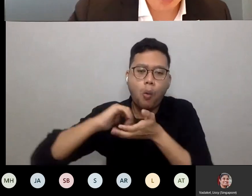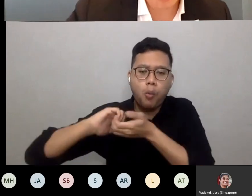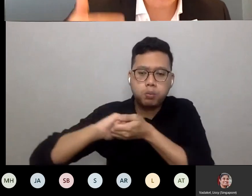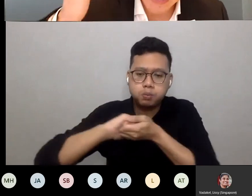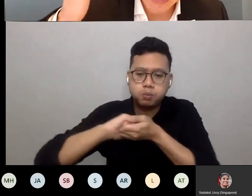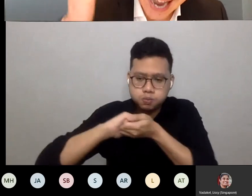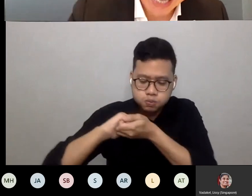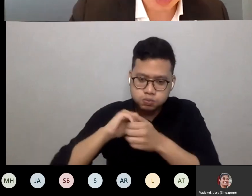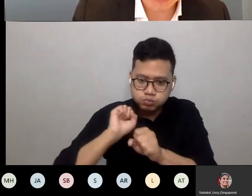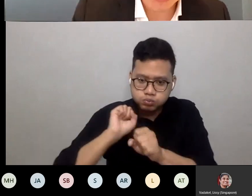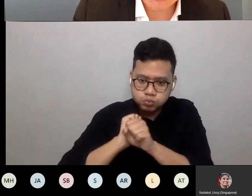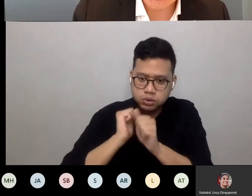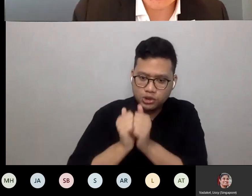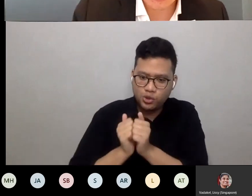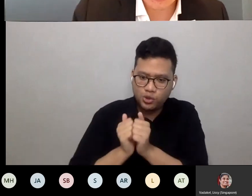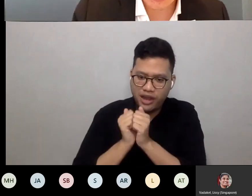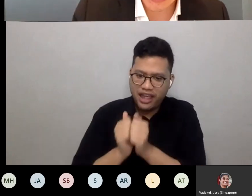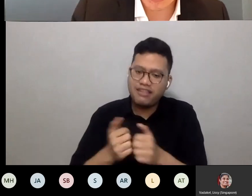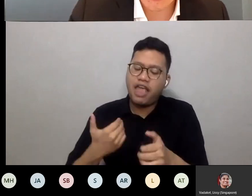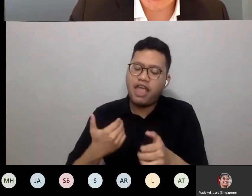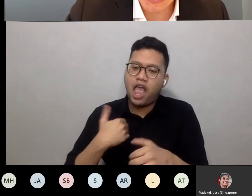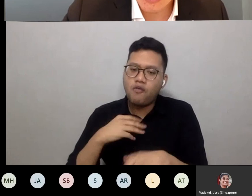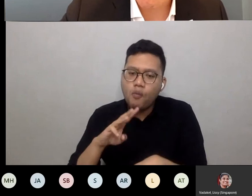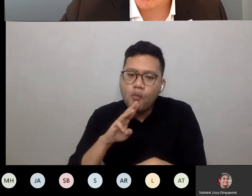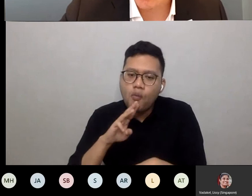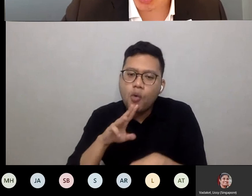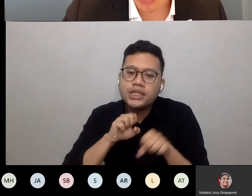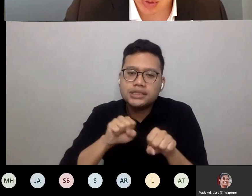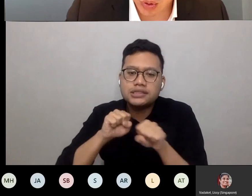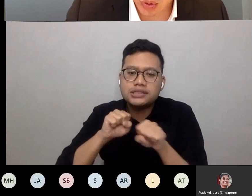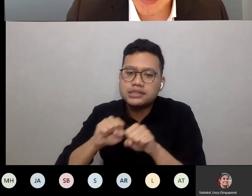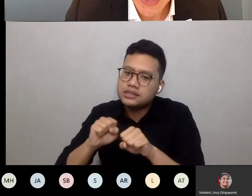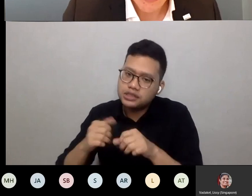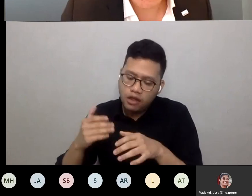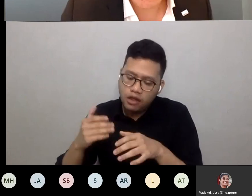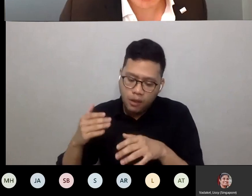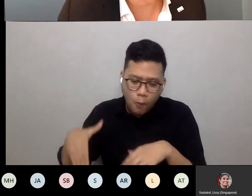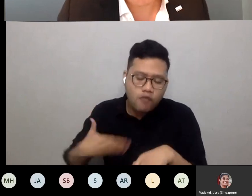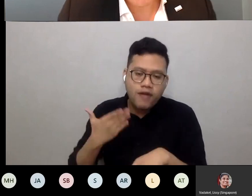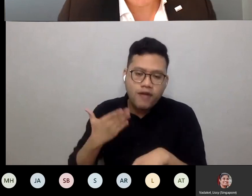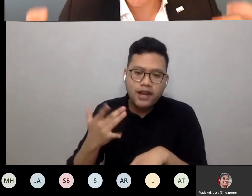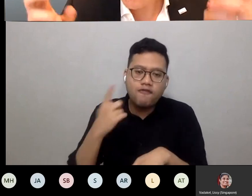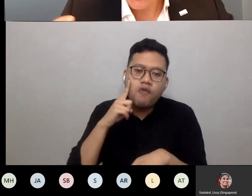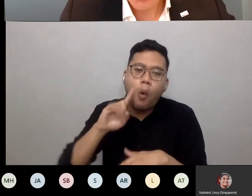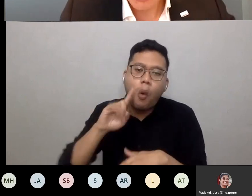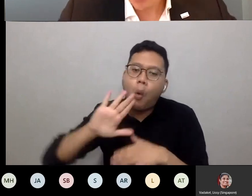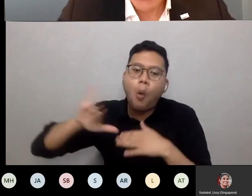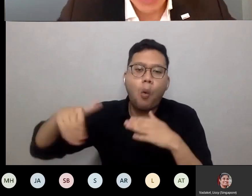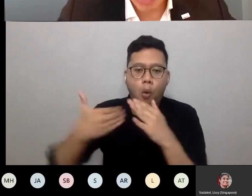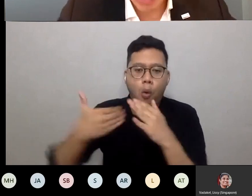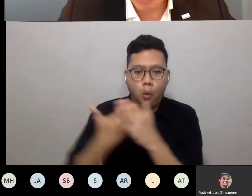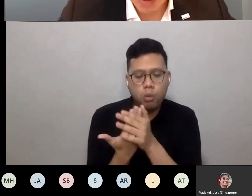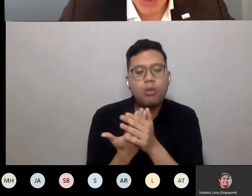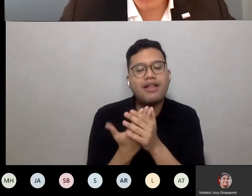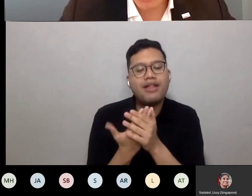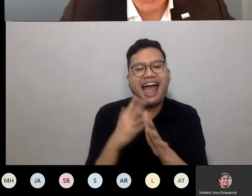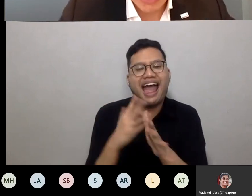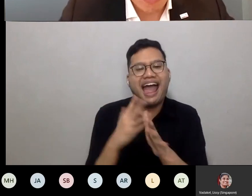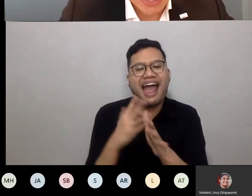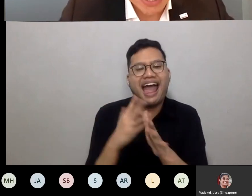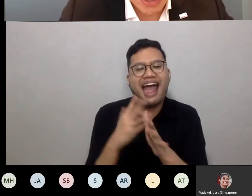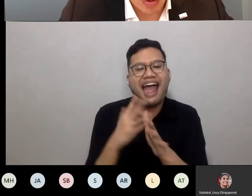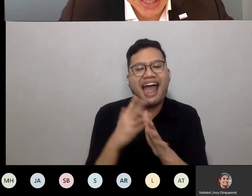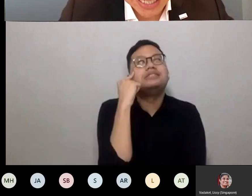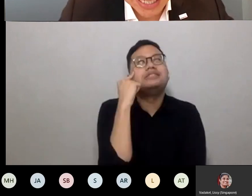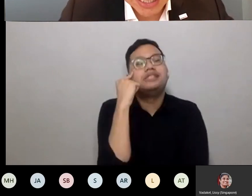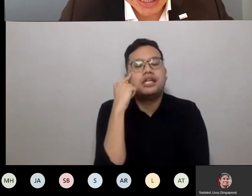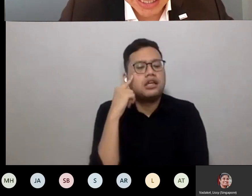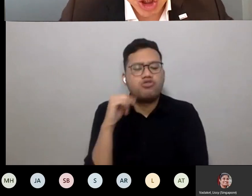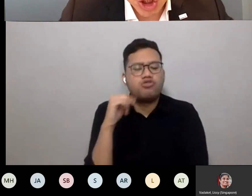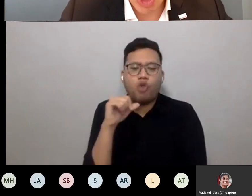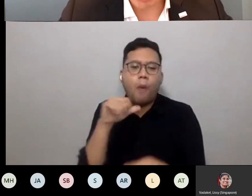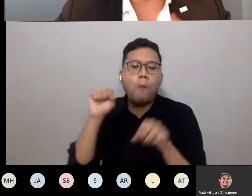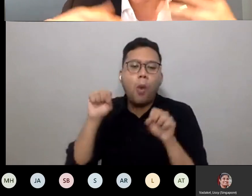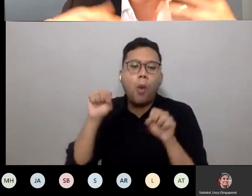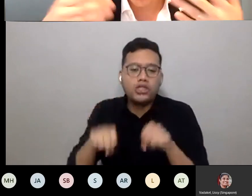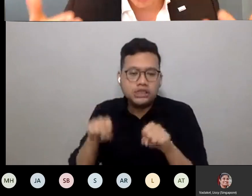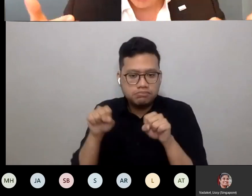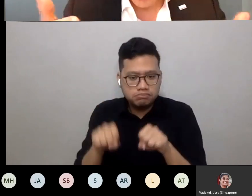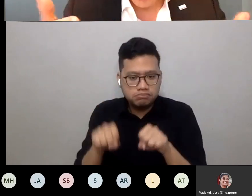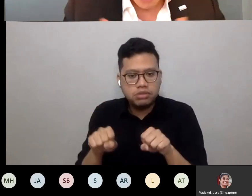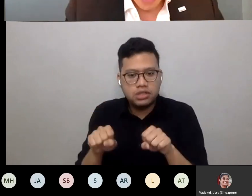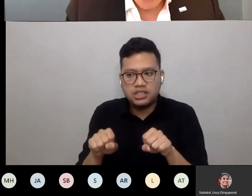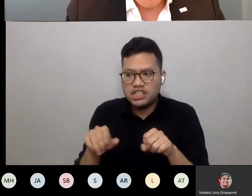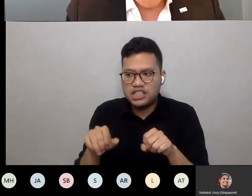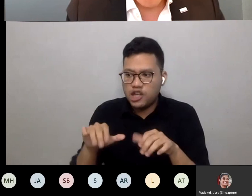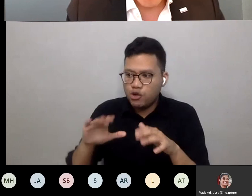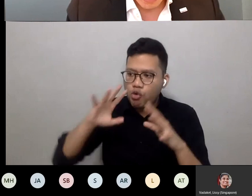that running water, electricity and sanitation is there for the good of all. And I do think that we cannot possibly be creating these